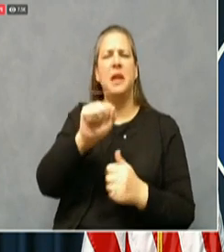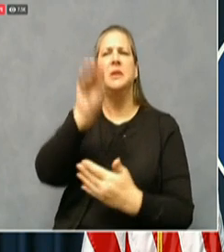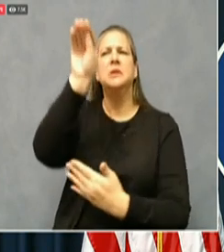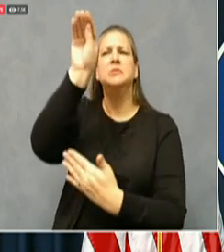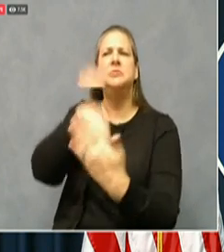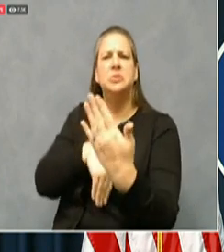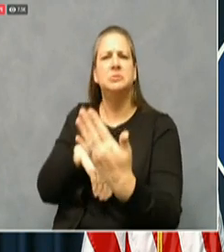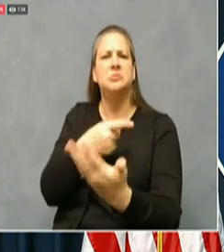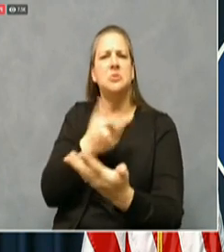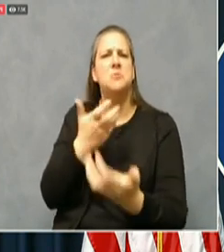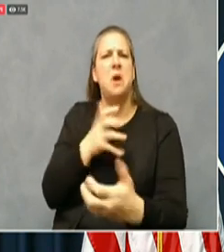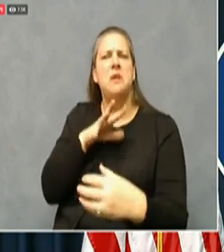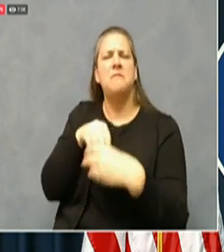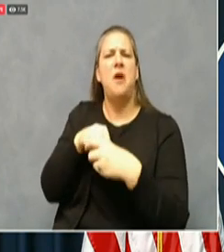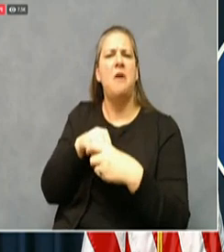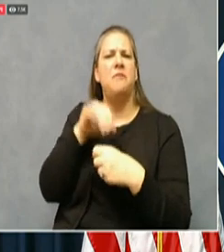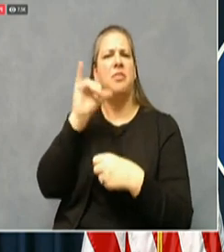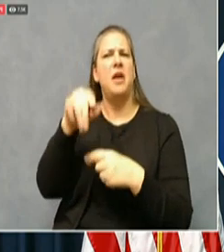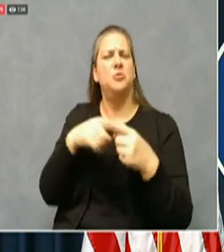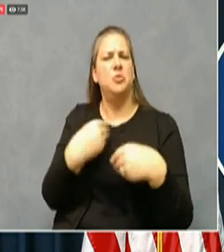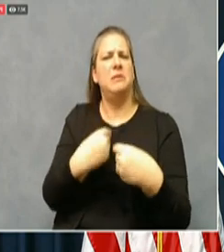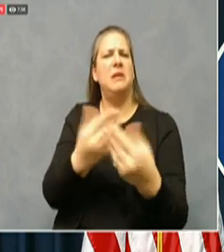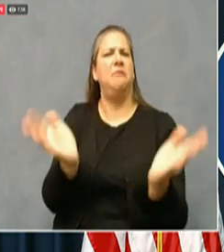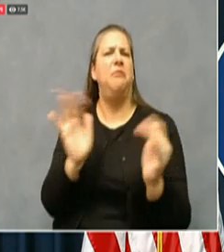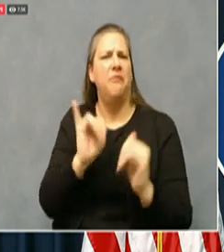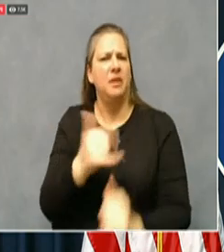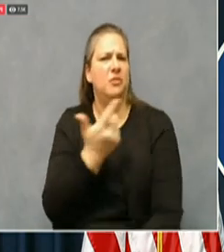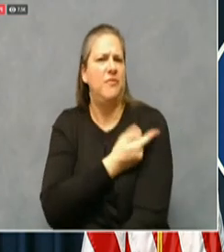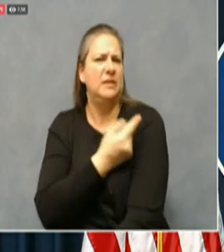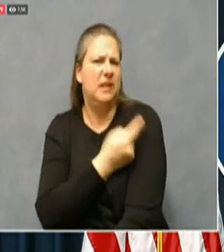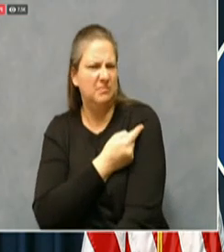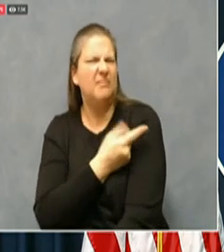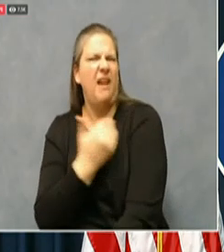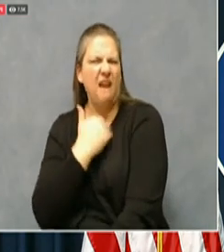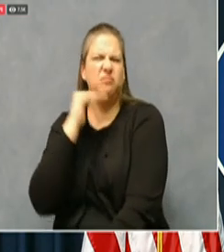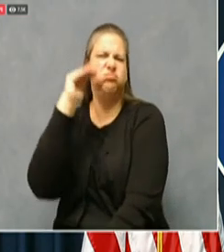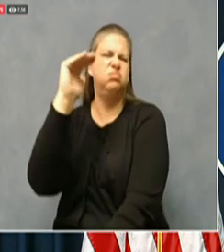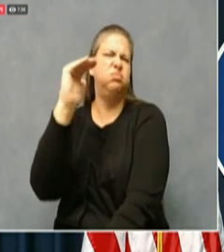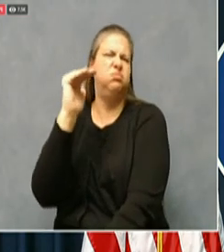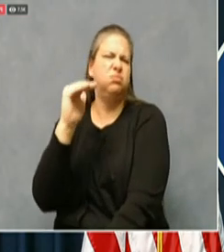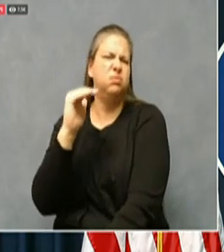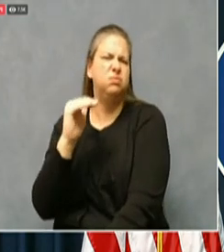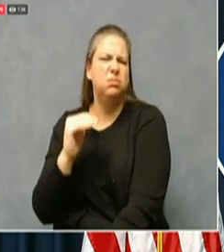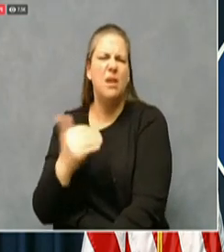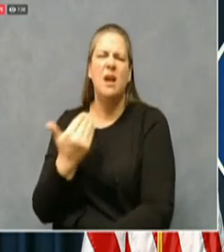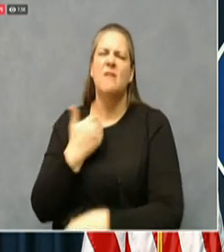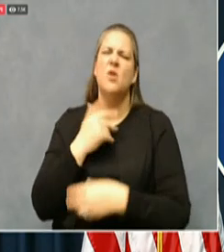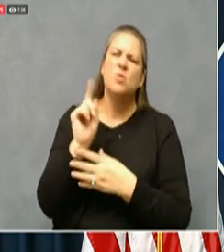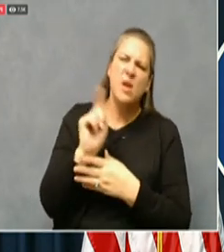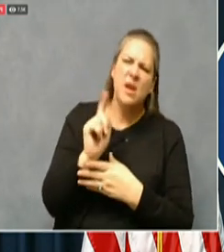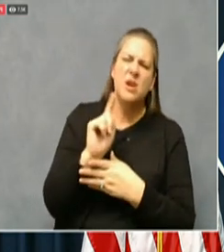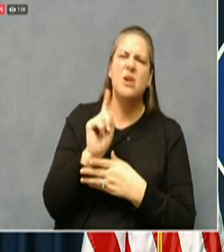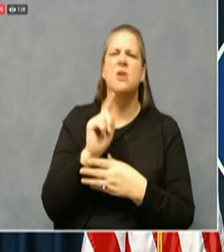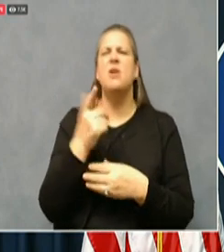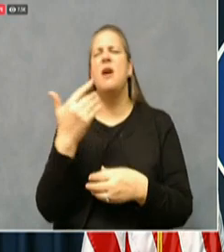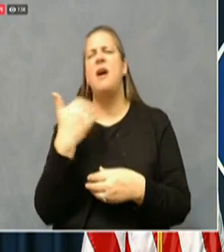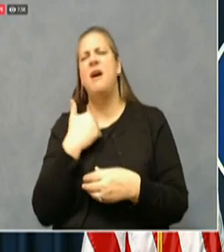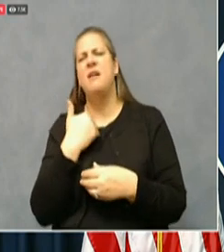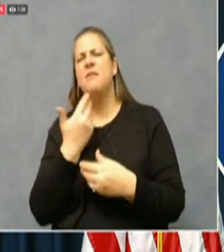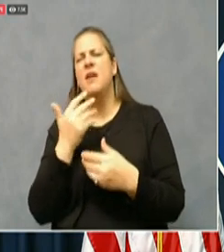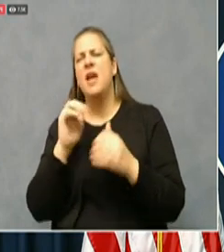plan, which has our planning phases in it, critical populations and vaccine provider enrollment and administration.